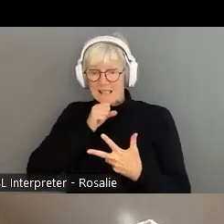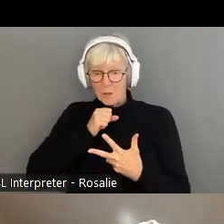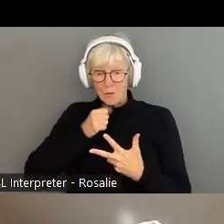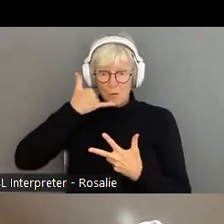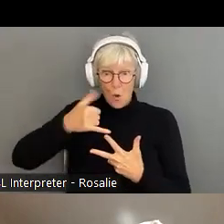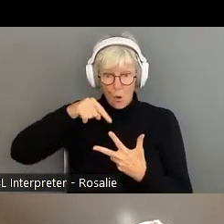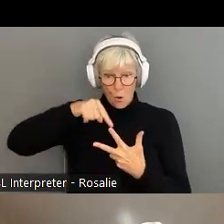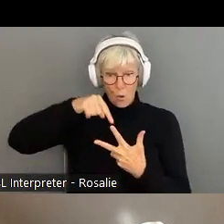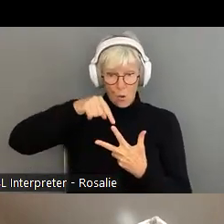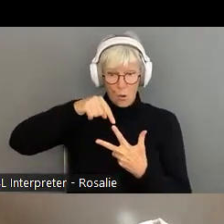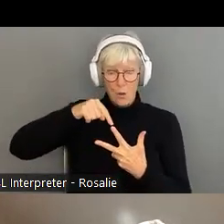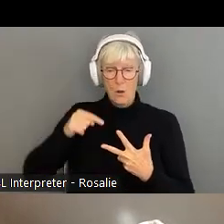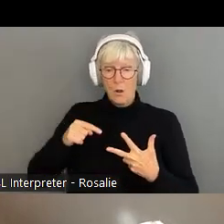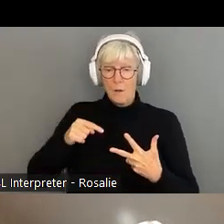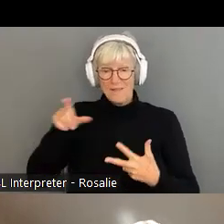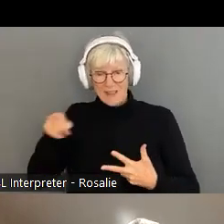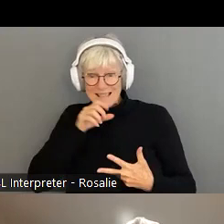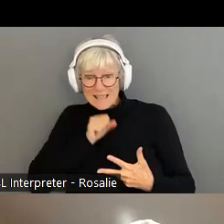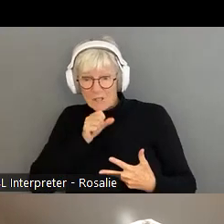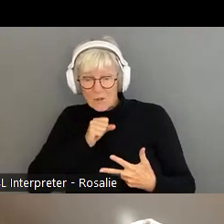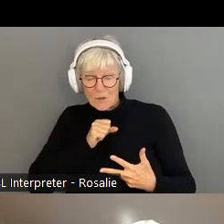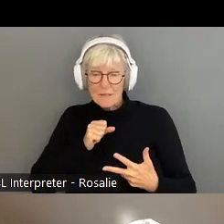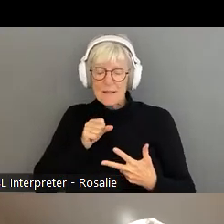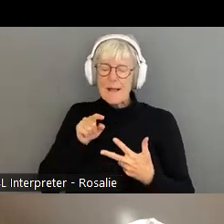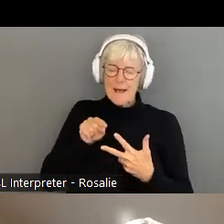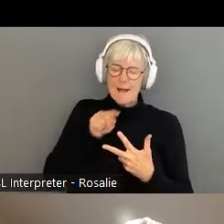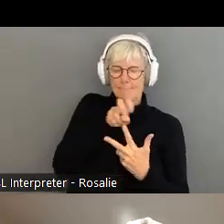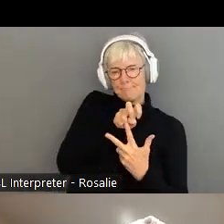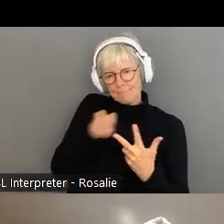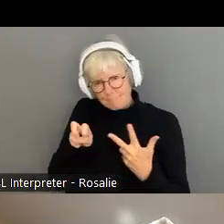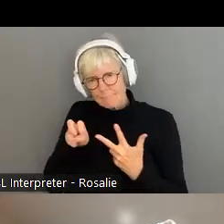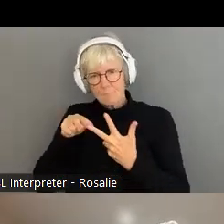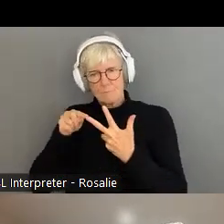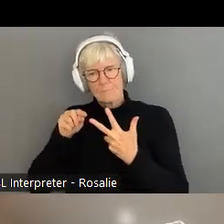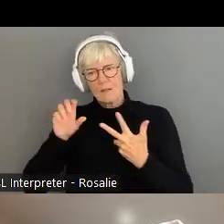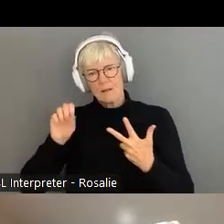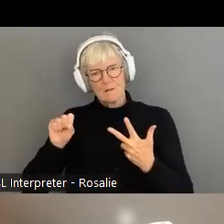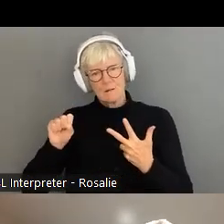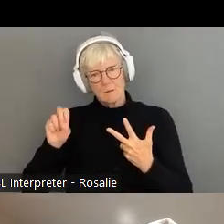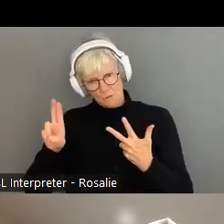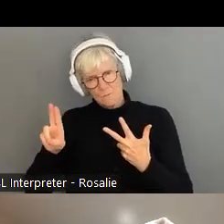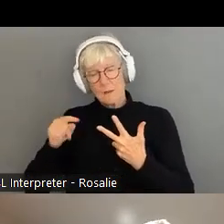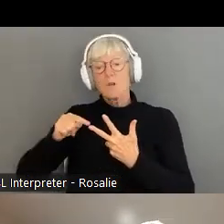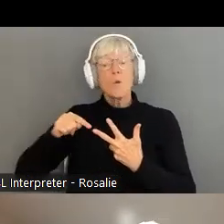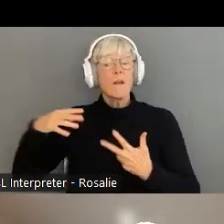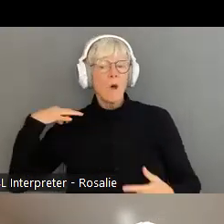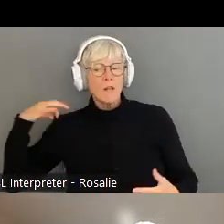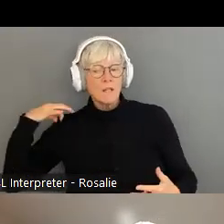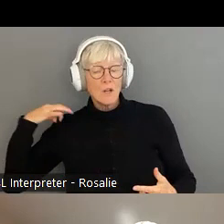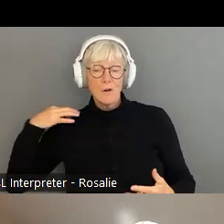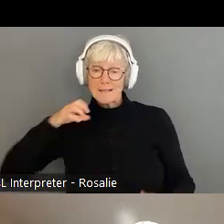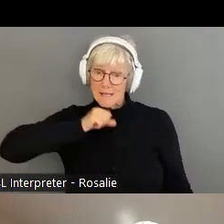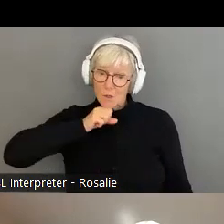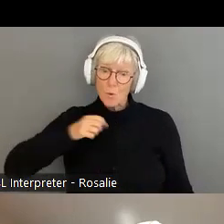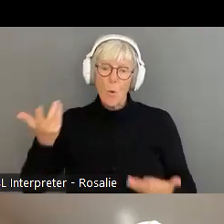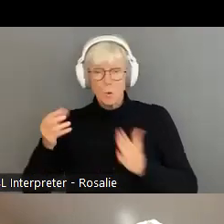in a lot of cases, these files are referred to our Senior Support Unit, where a volunteer will do a callback and provide all kinds